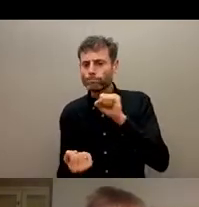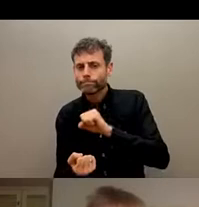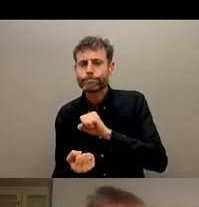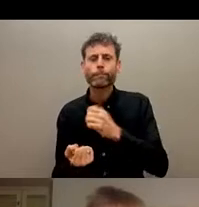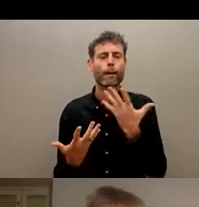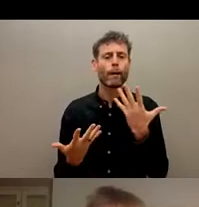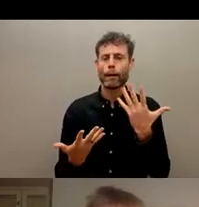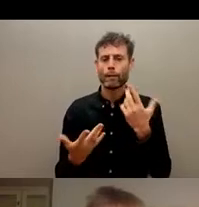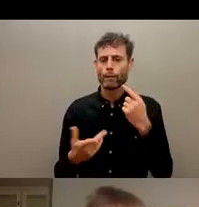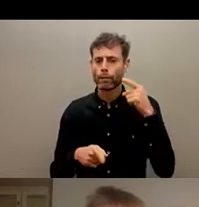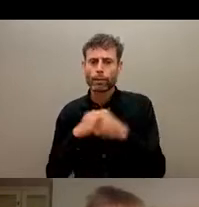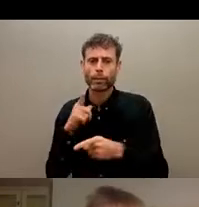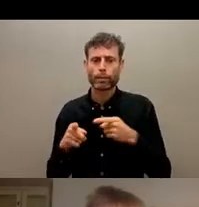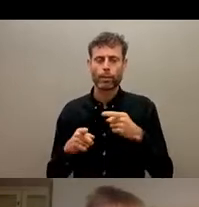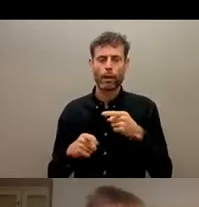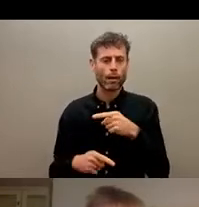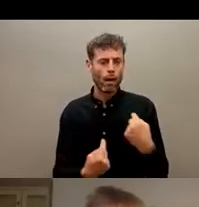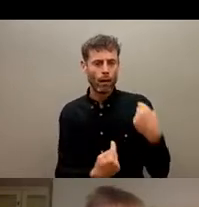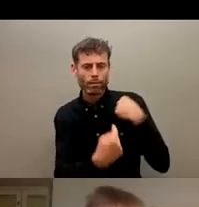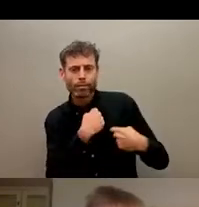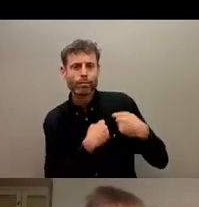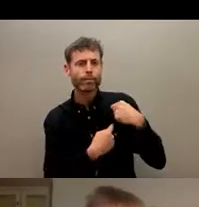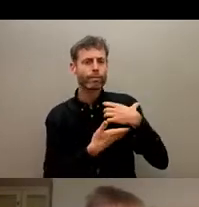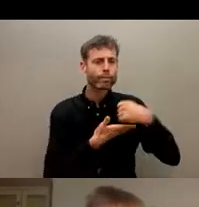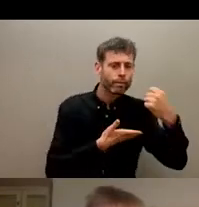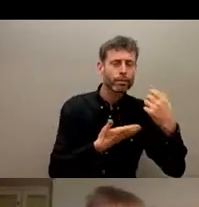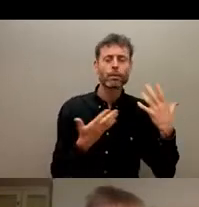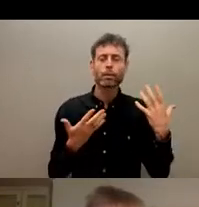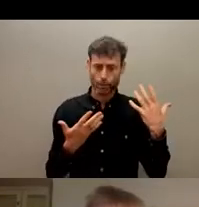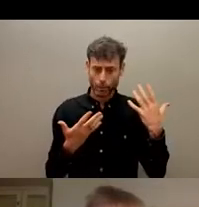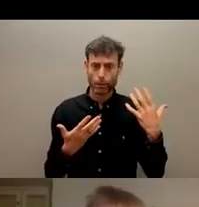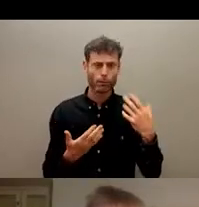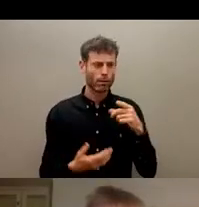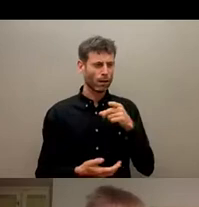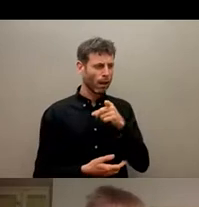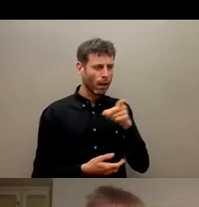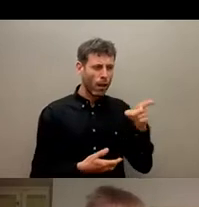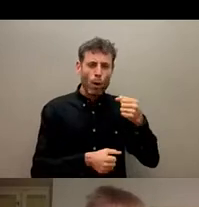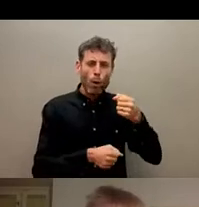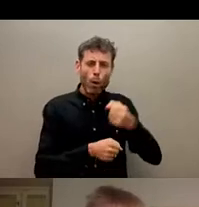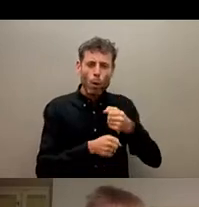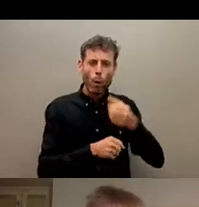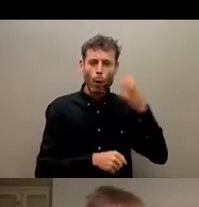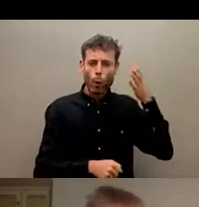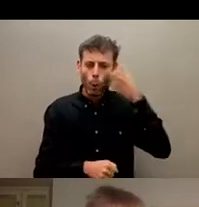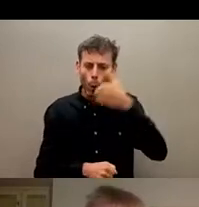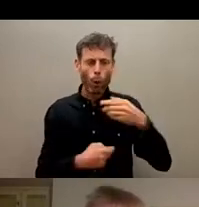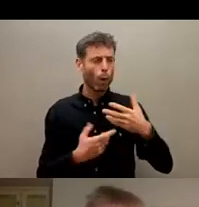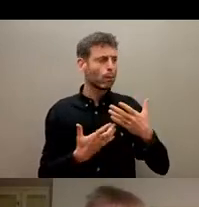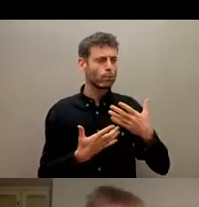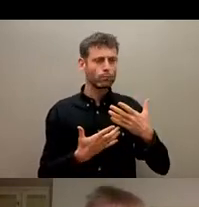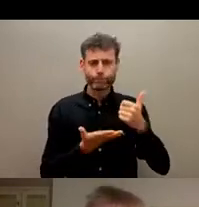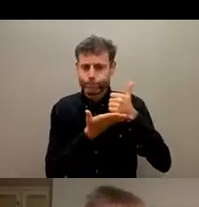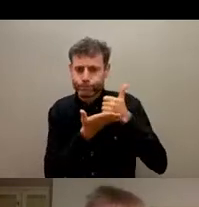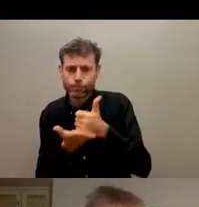by other developed, by development and humanitarian aid actors, both local and international. So there is no finger being pointed any,